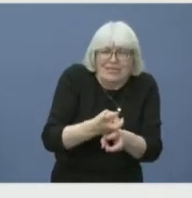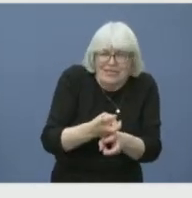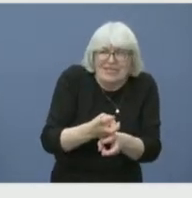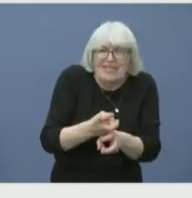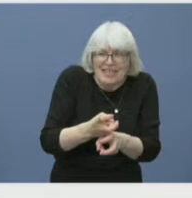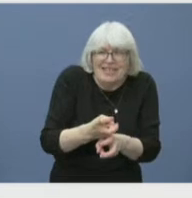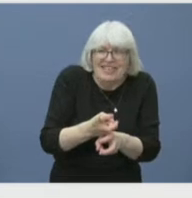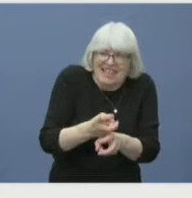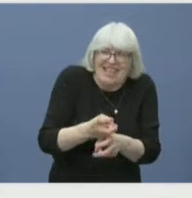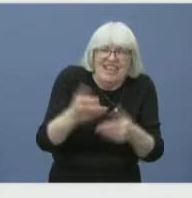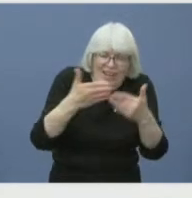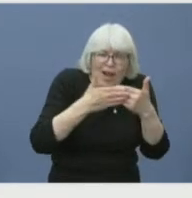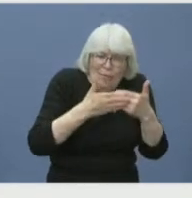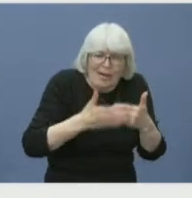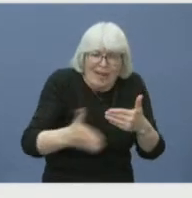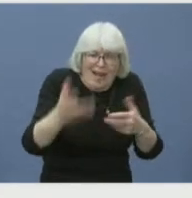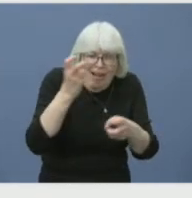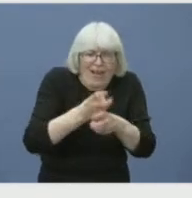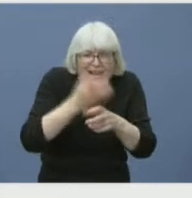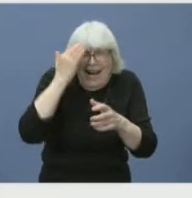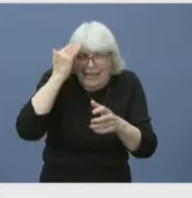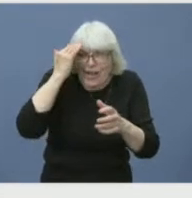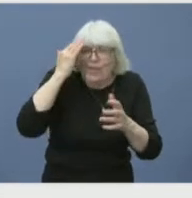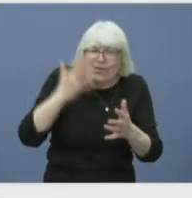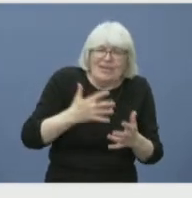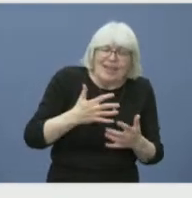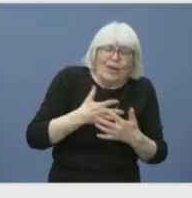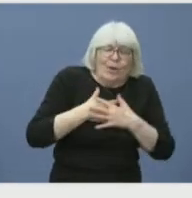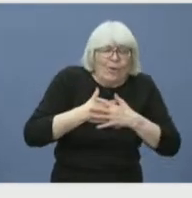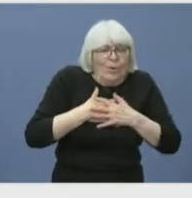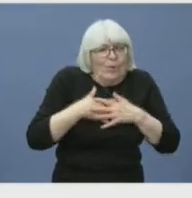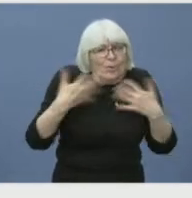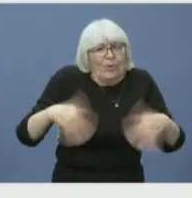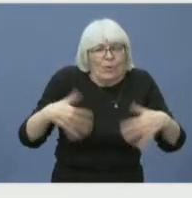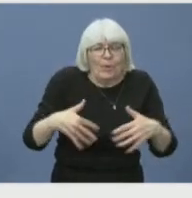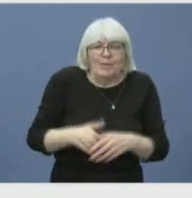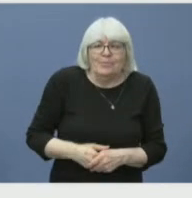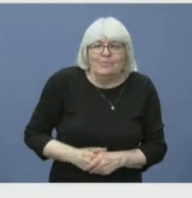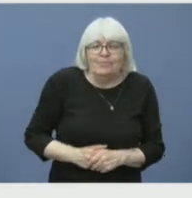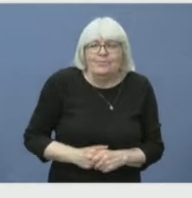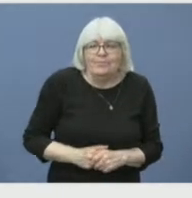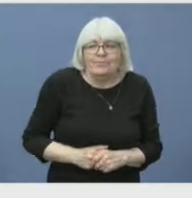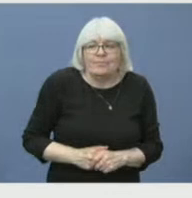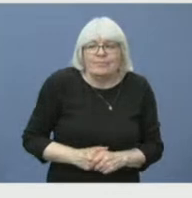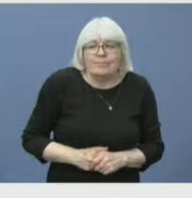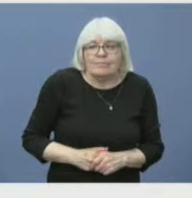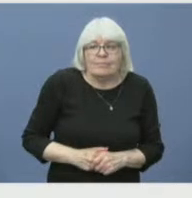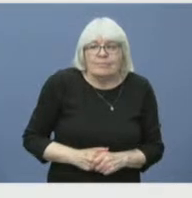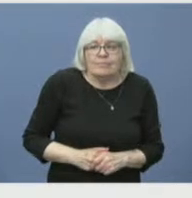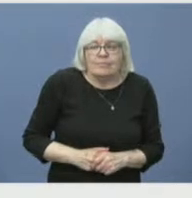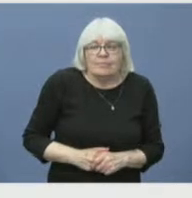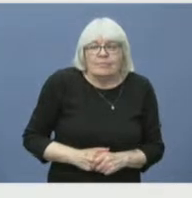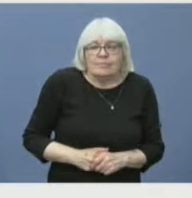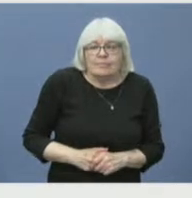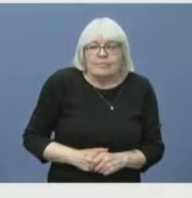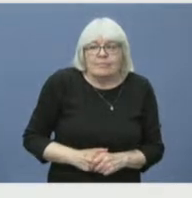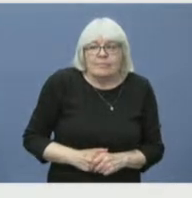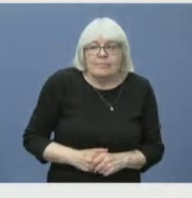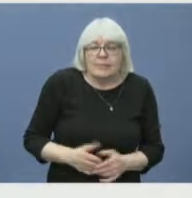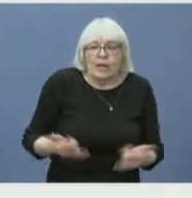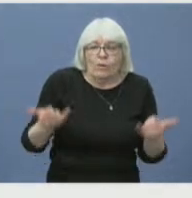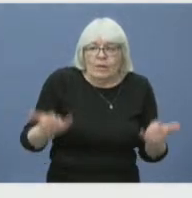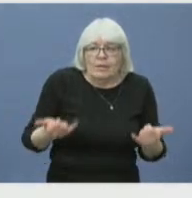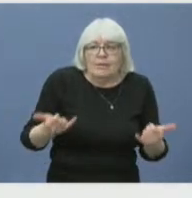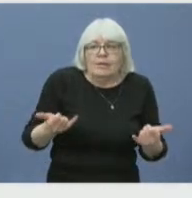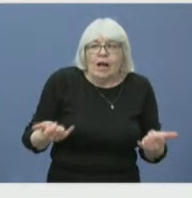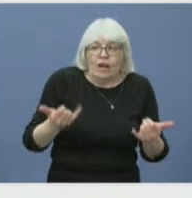we're there with you. Thanks for that, Warden. Well, that concludes today's wildfire update.